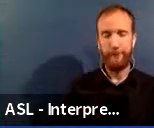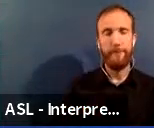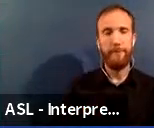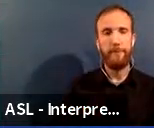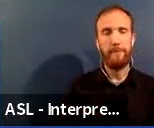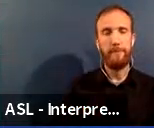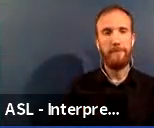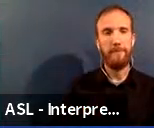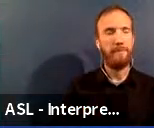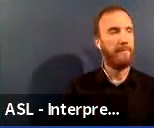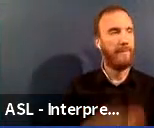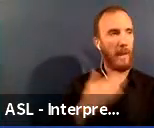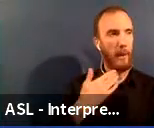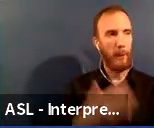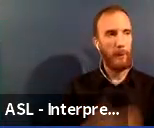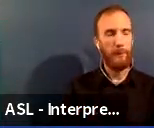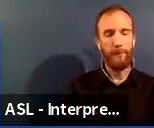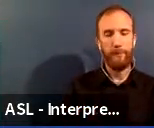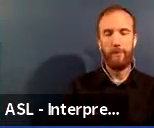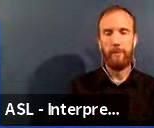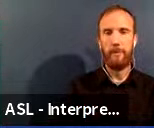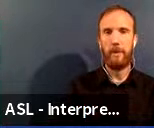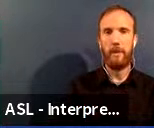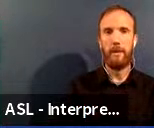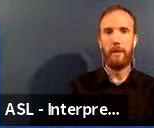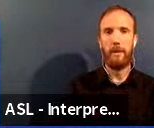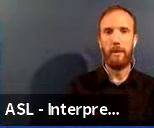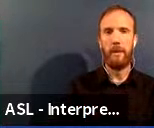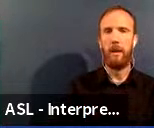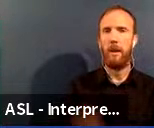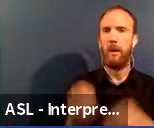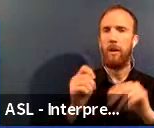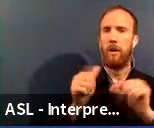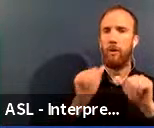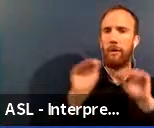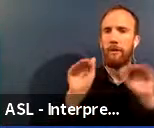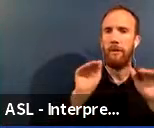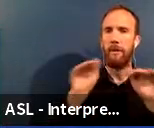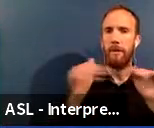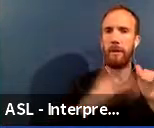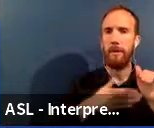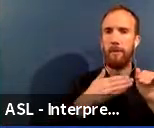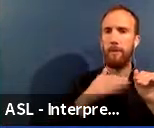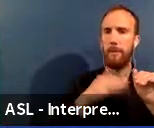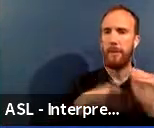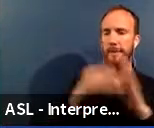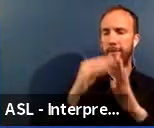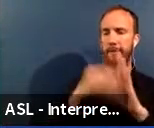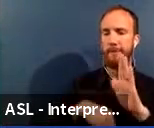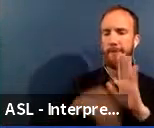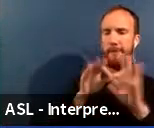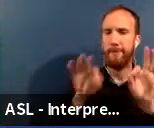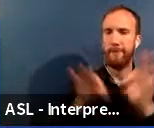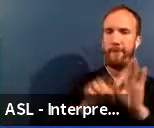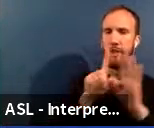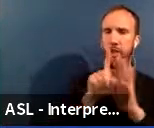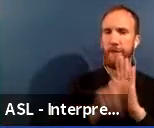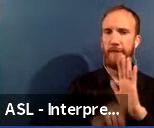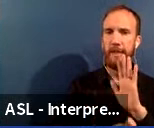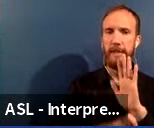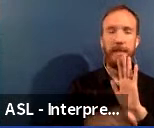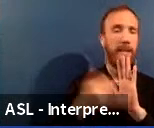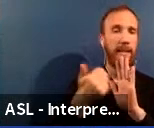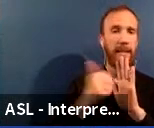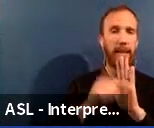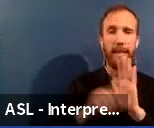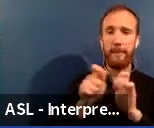Thank you. A quick plug, a reminder to please be sure to take the survey. If you have any specific feedback on